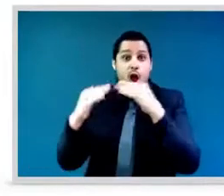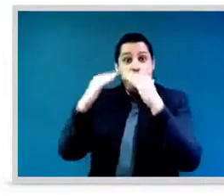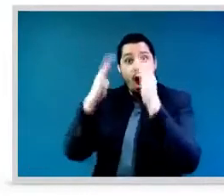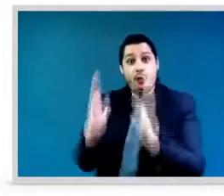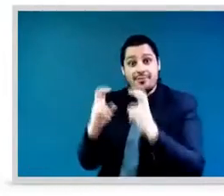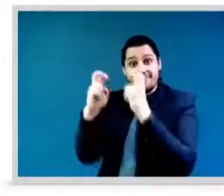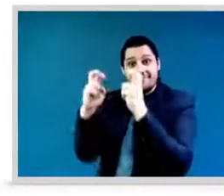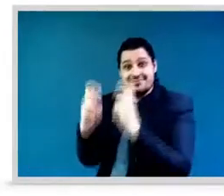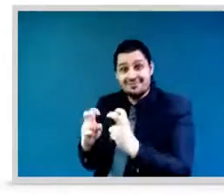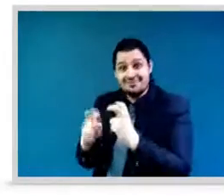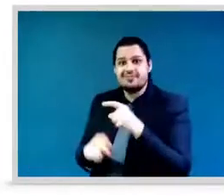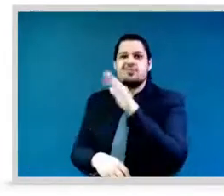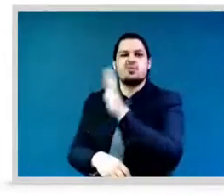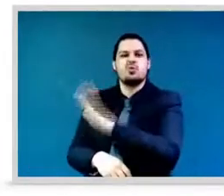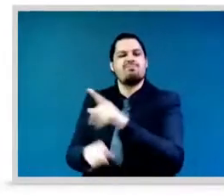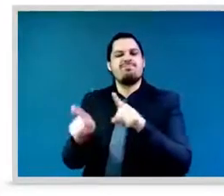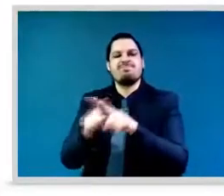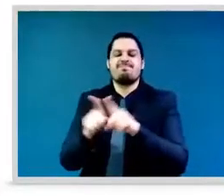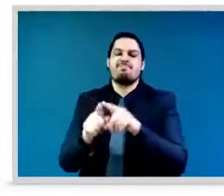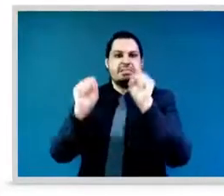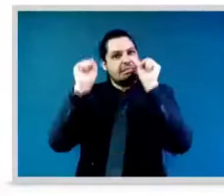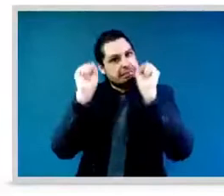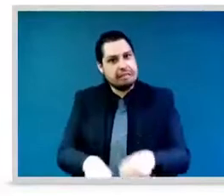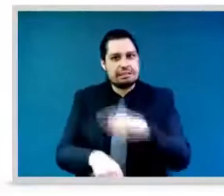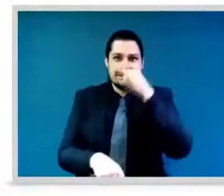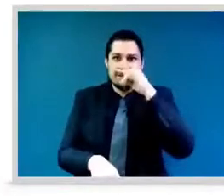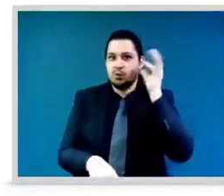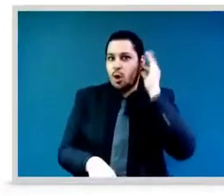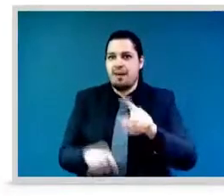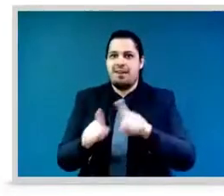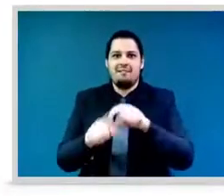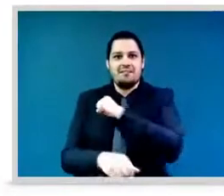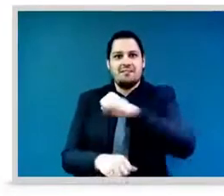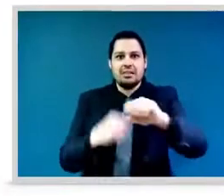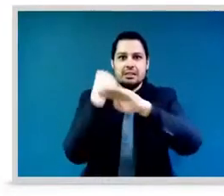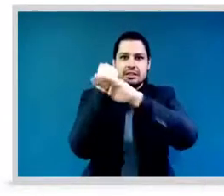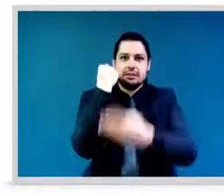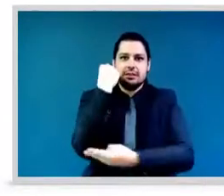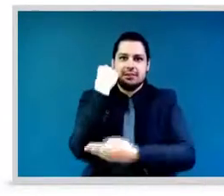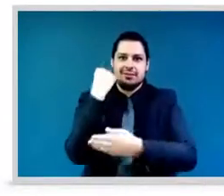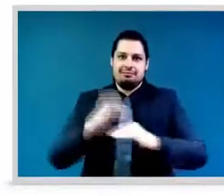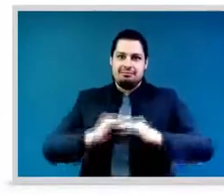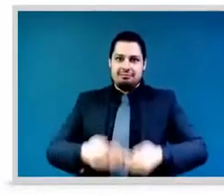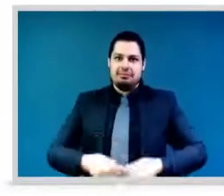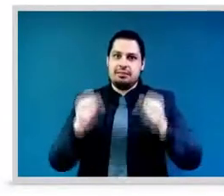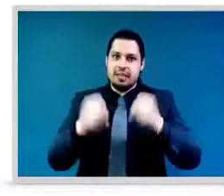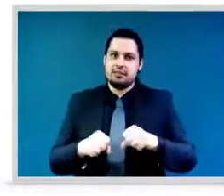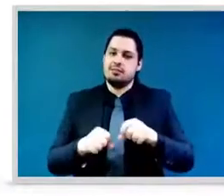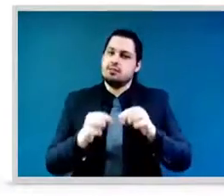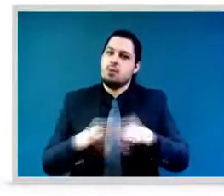not right and another lost opportunity to ensure the voices of young women women are heard in decision making